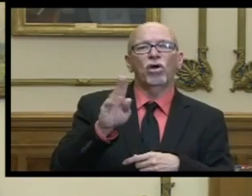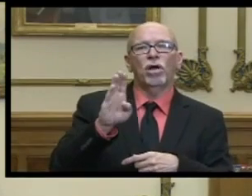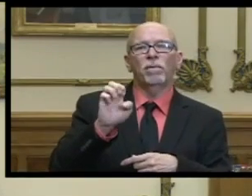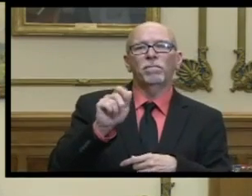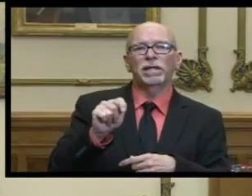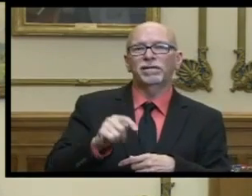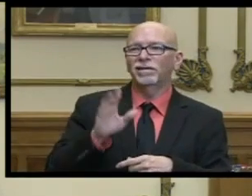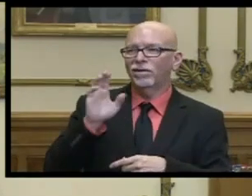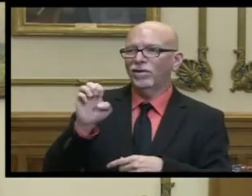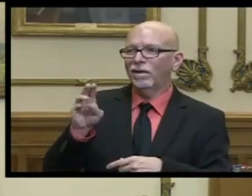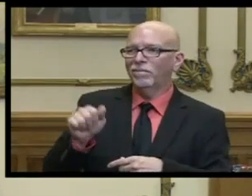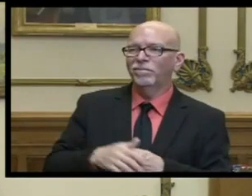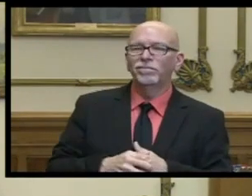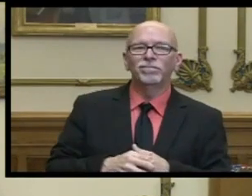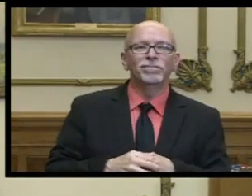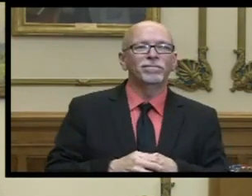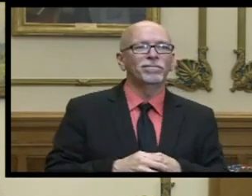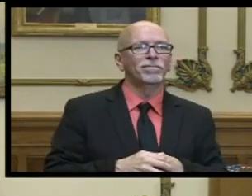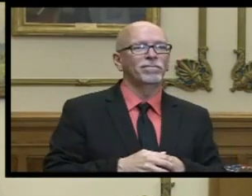emma good afternoon